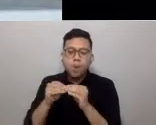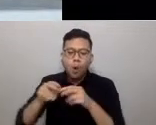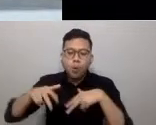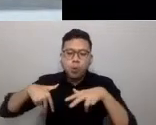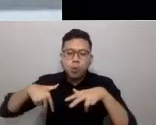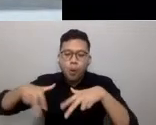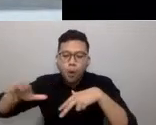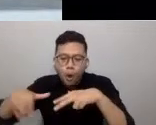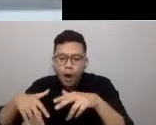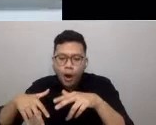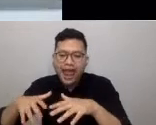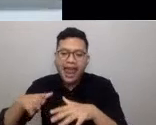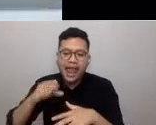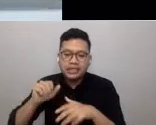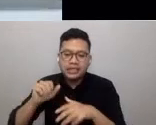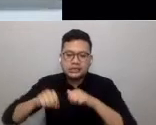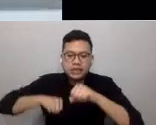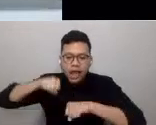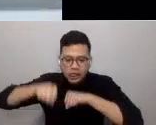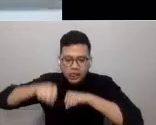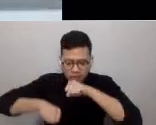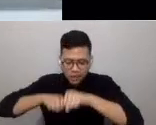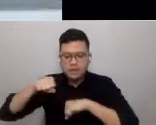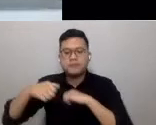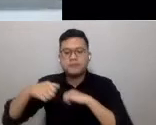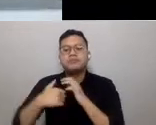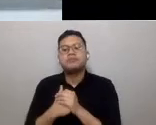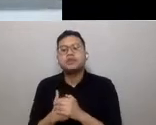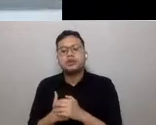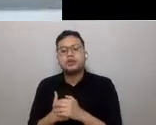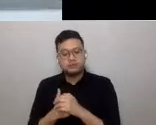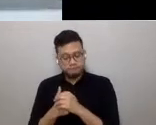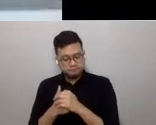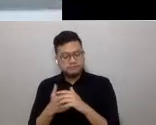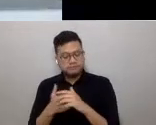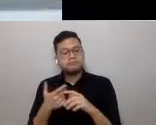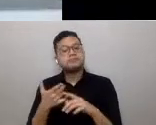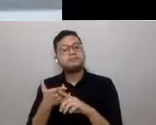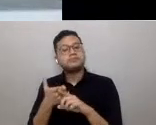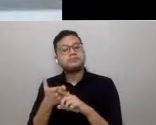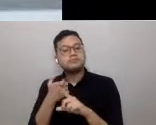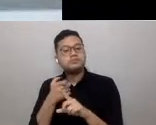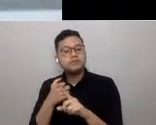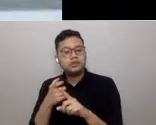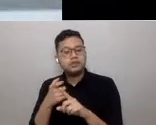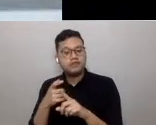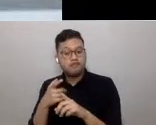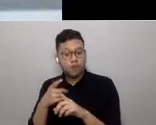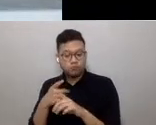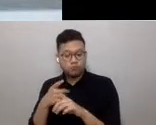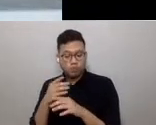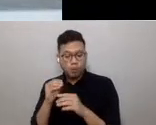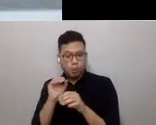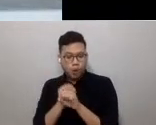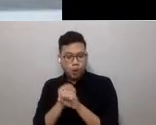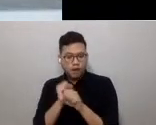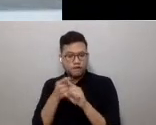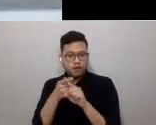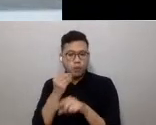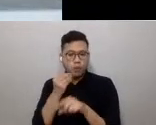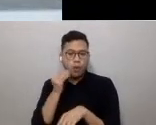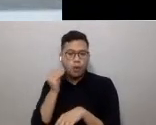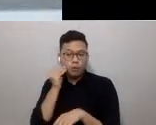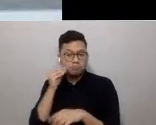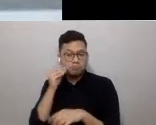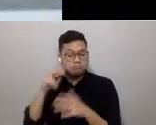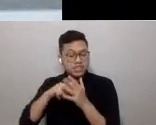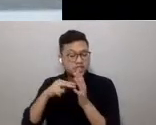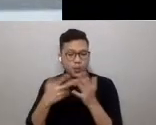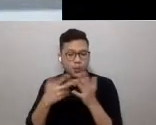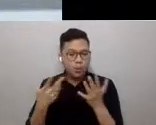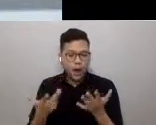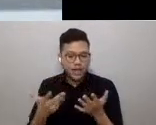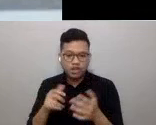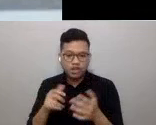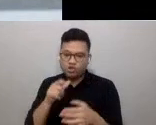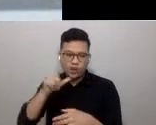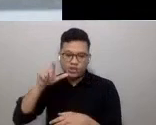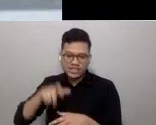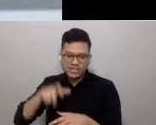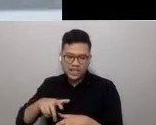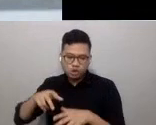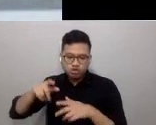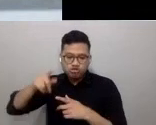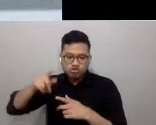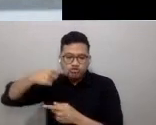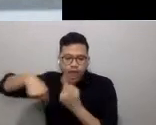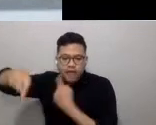Working or studying from home and the digital means to converge has negated the need to travel unless absolutely necessary.